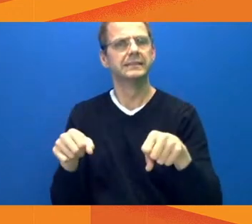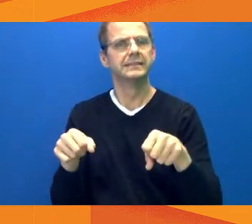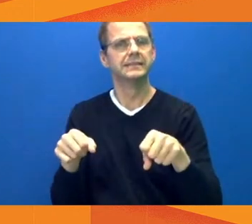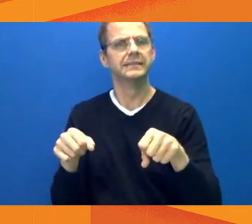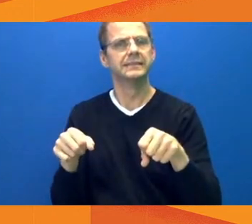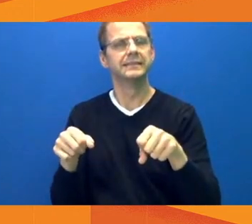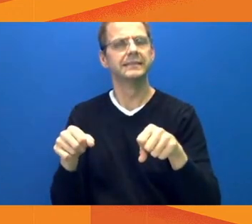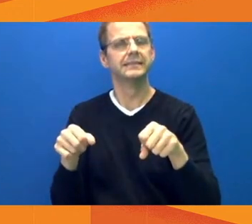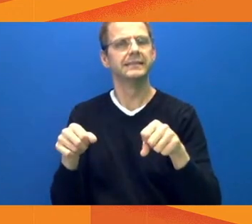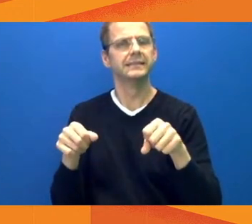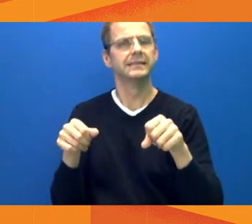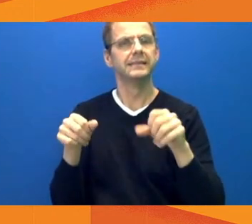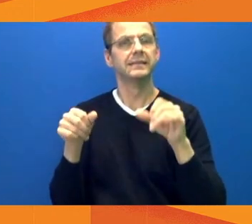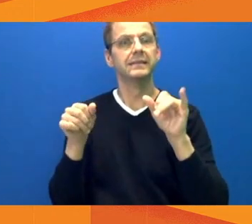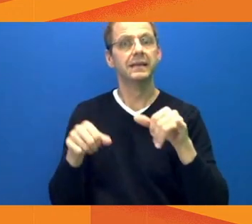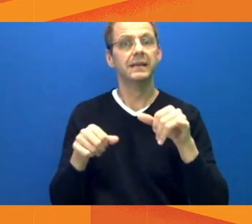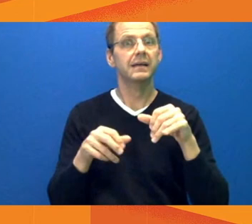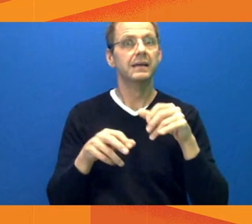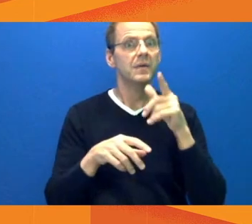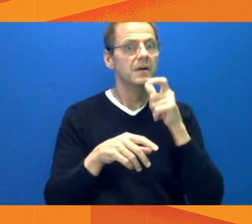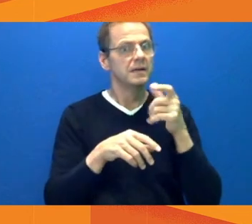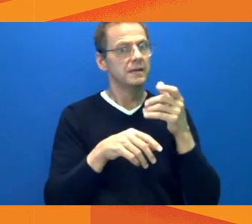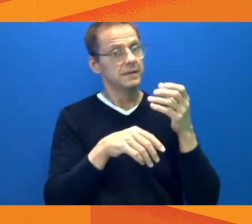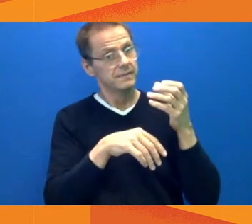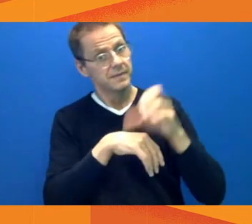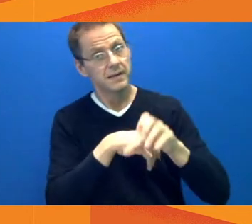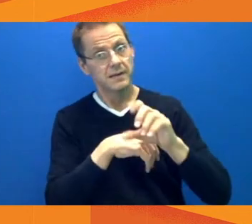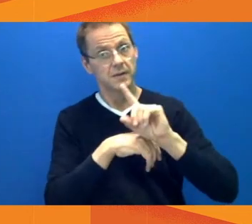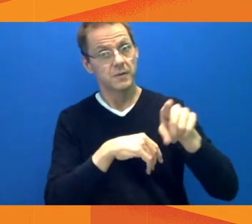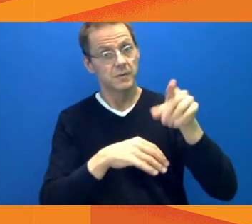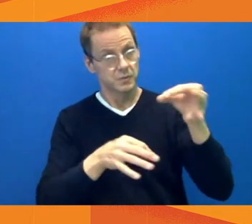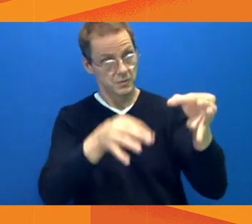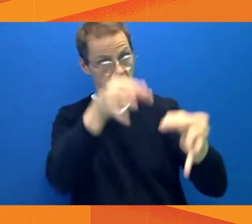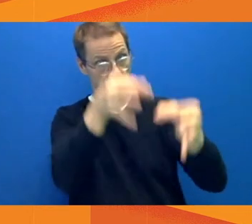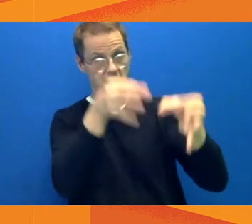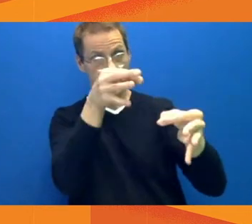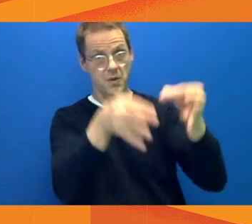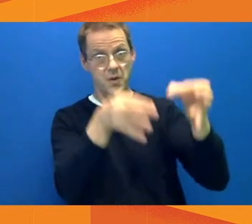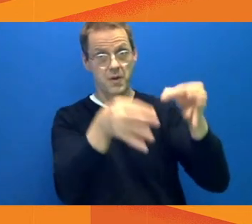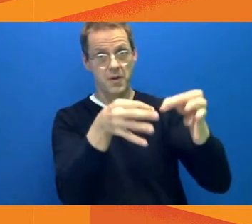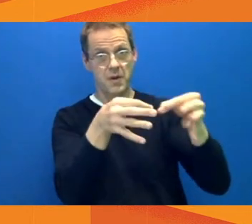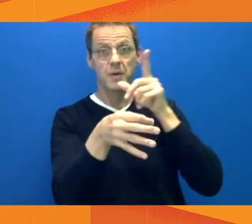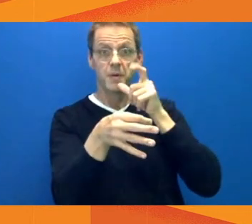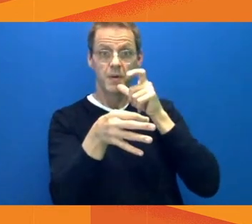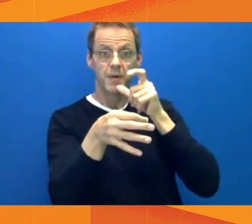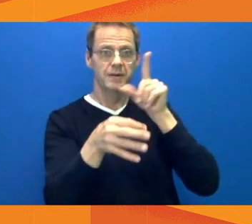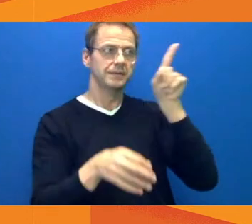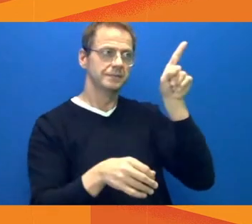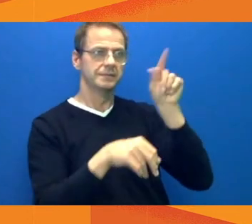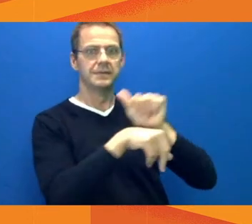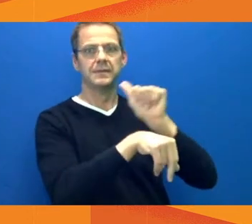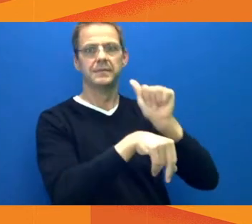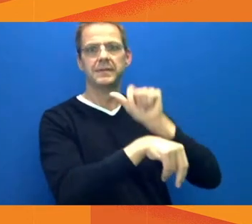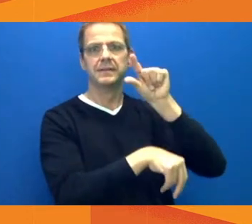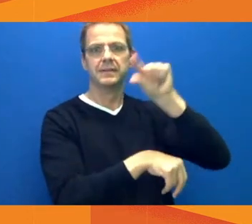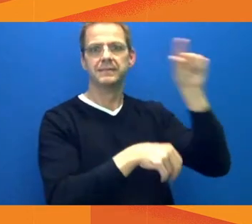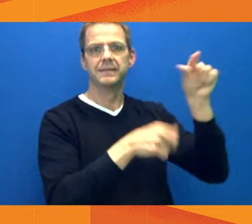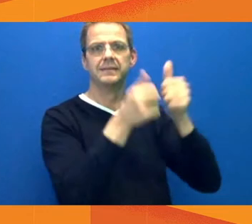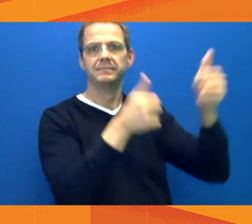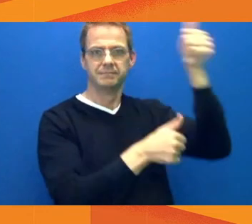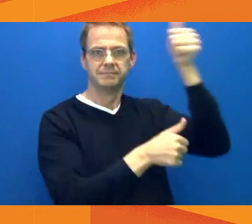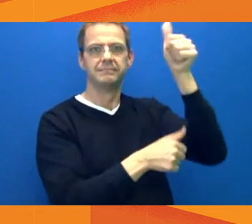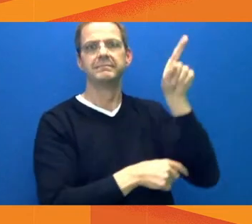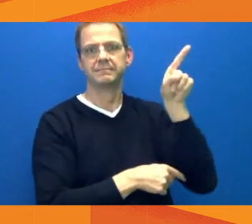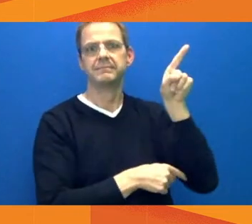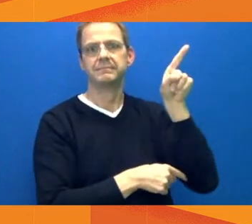And and so I think fair questions have been raised about that. And and those can only be answered by the